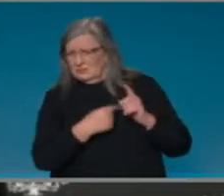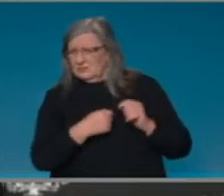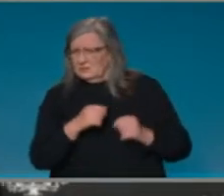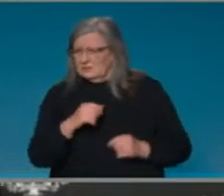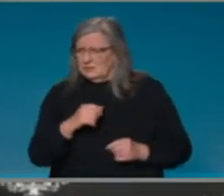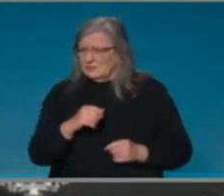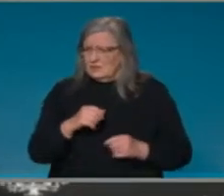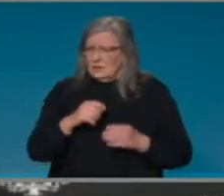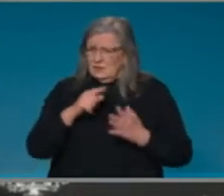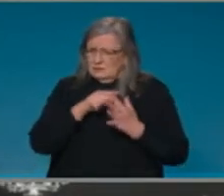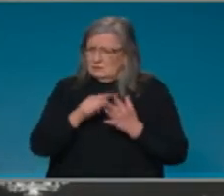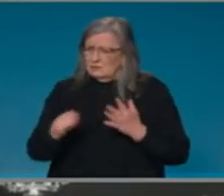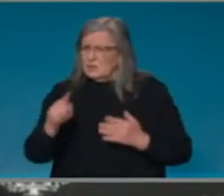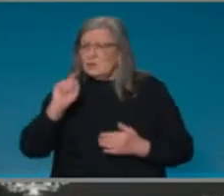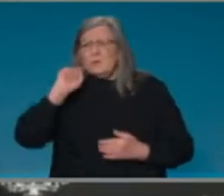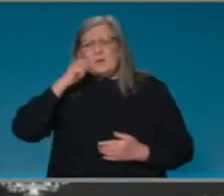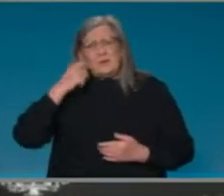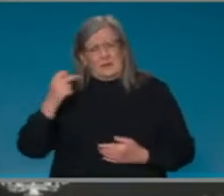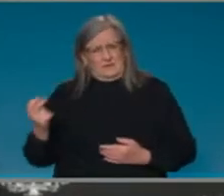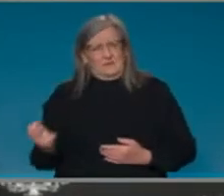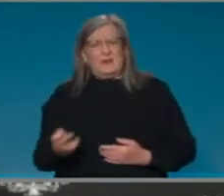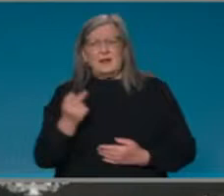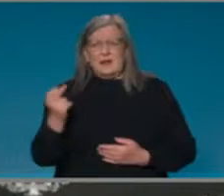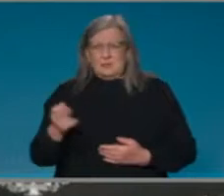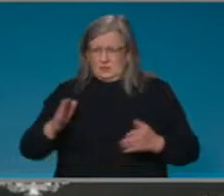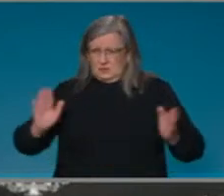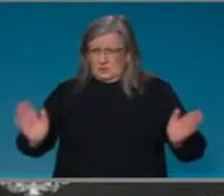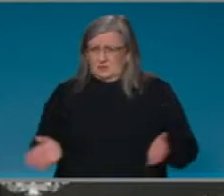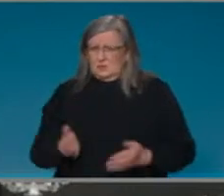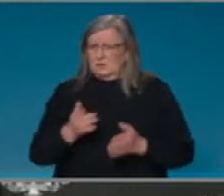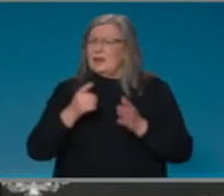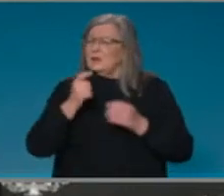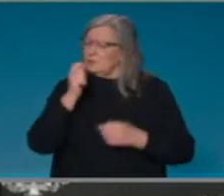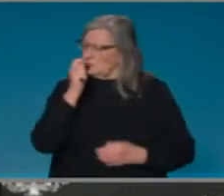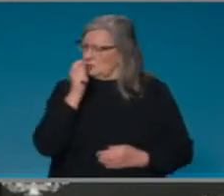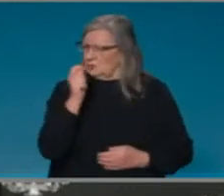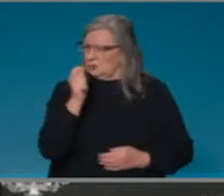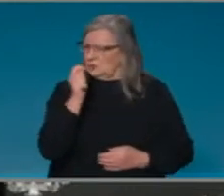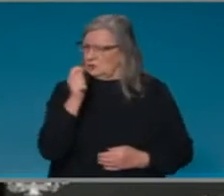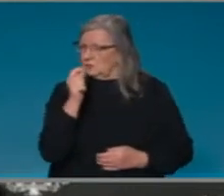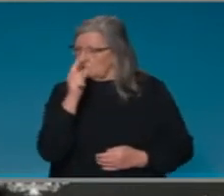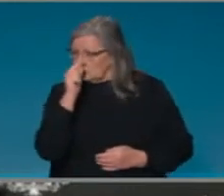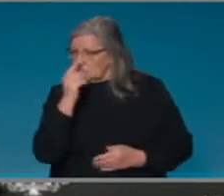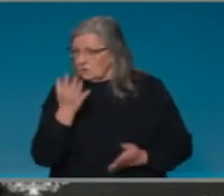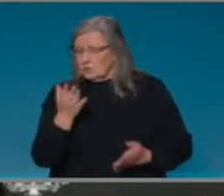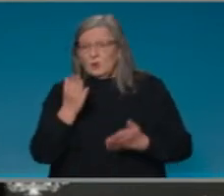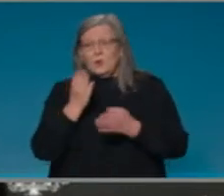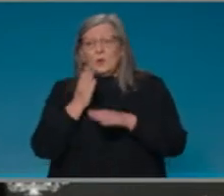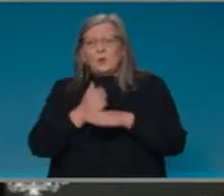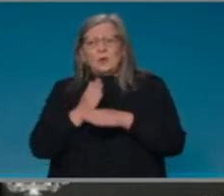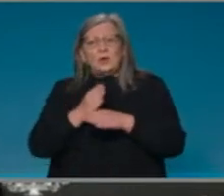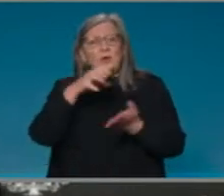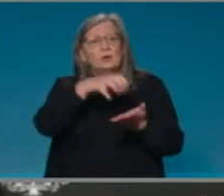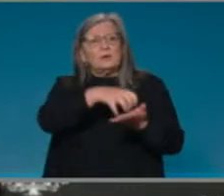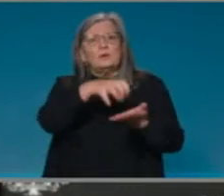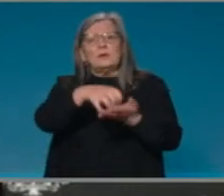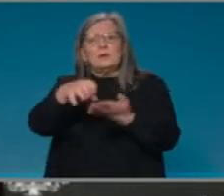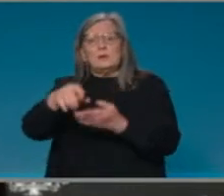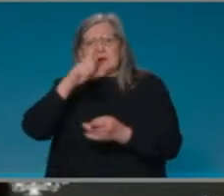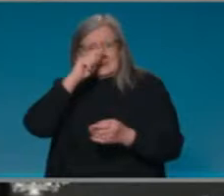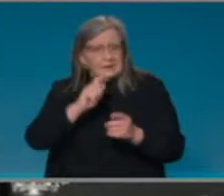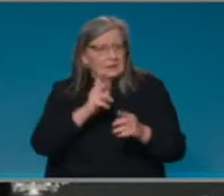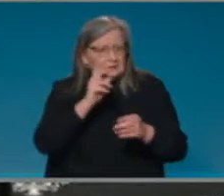available at the earliest possible time for workplaces. And then subsequently, once we have the